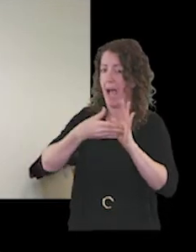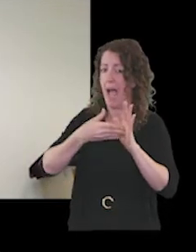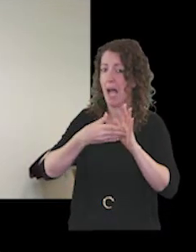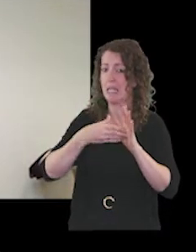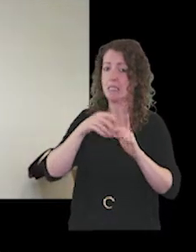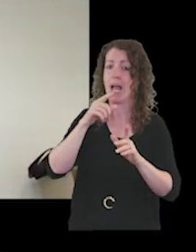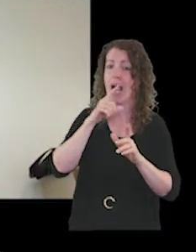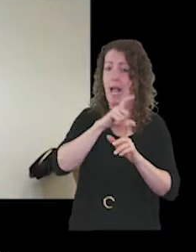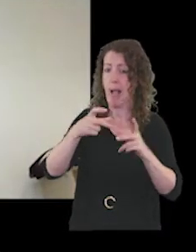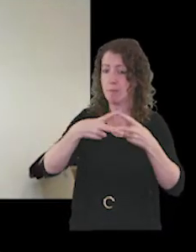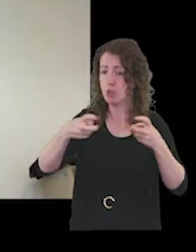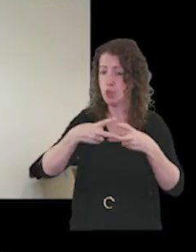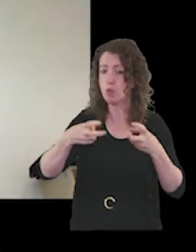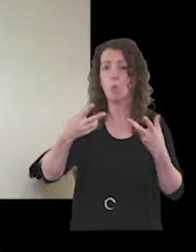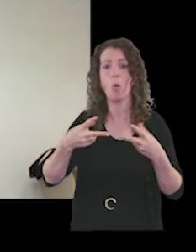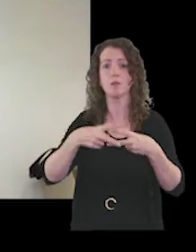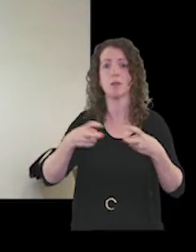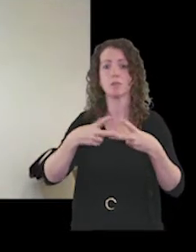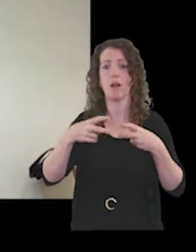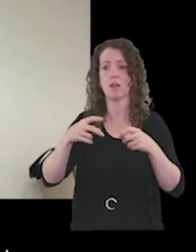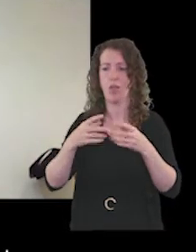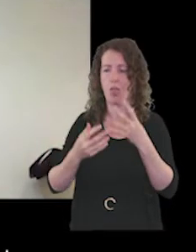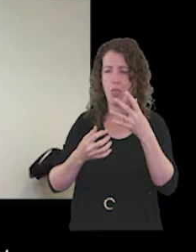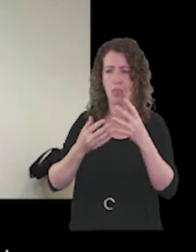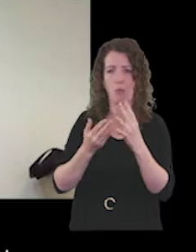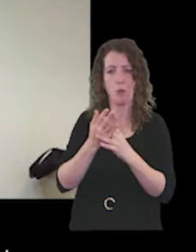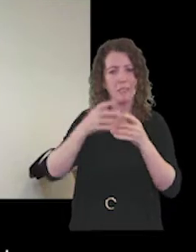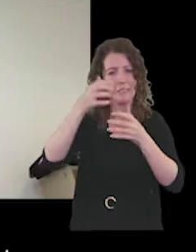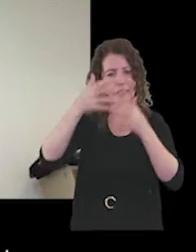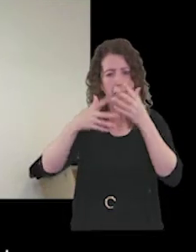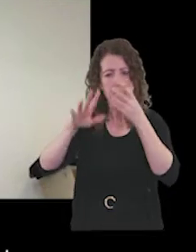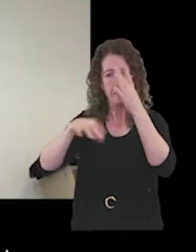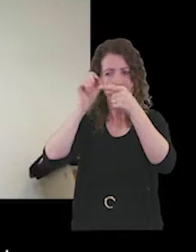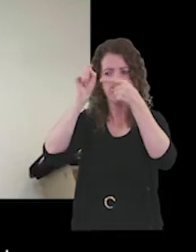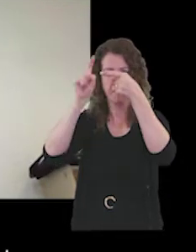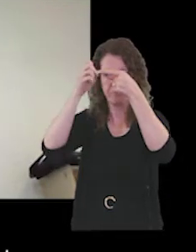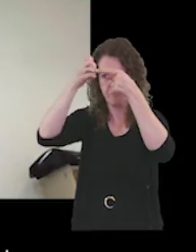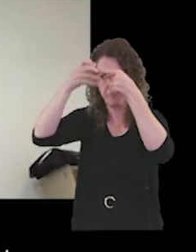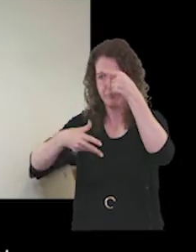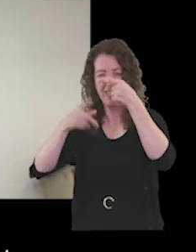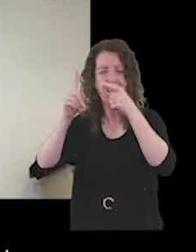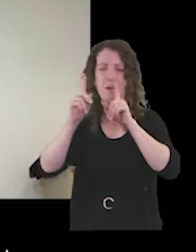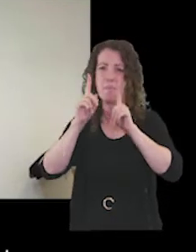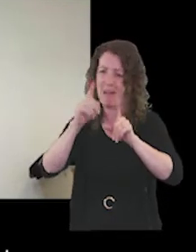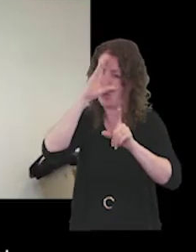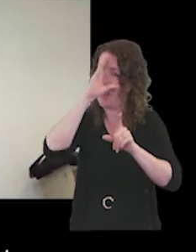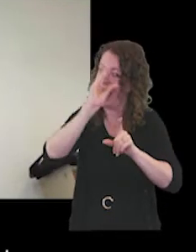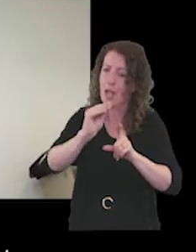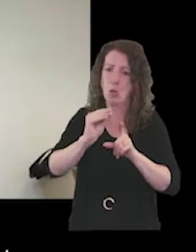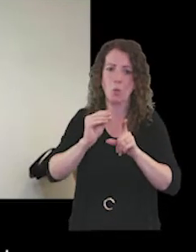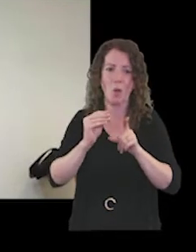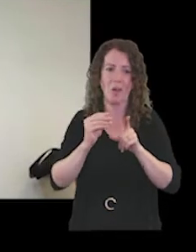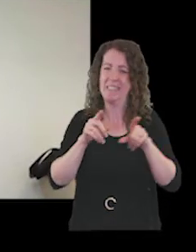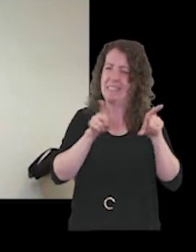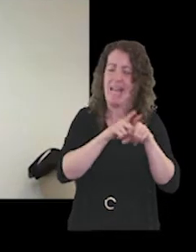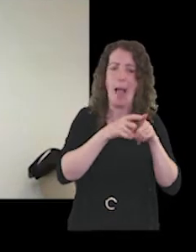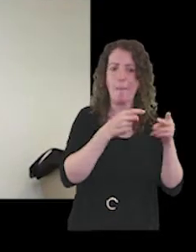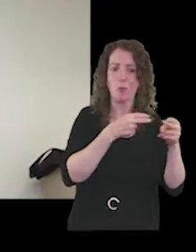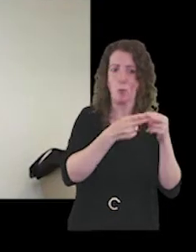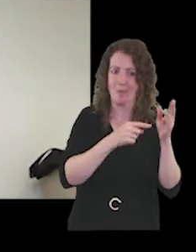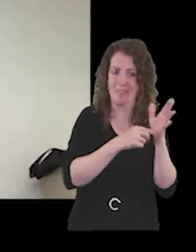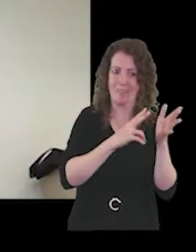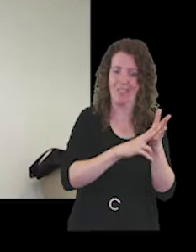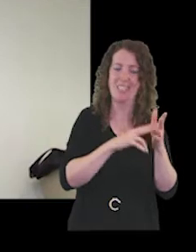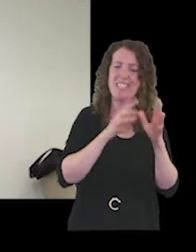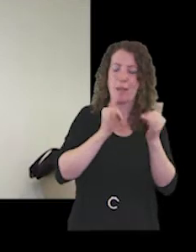subtitles through the settings button. Although I'm I'm warned that as with several news channels, sometimes